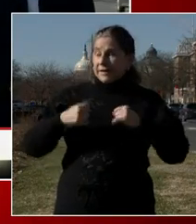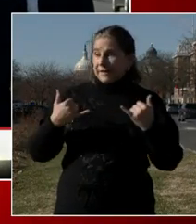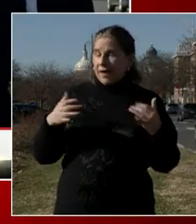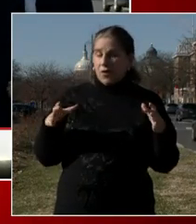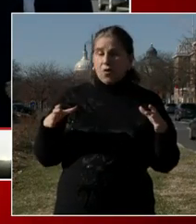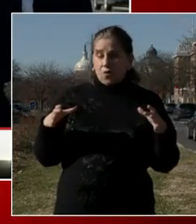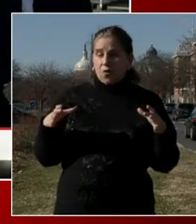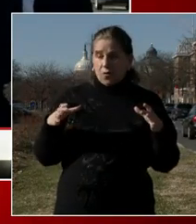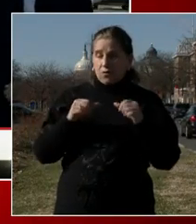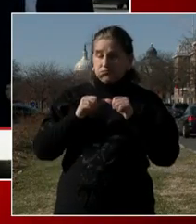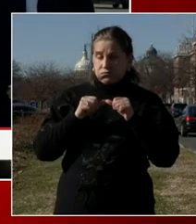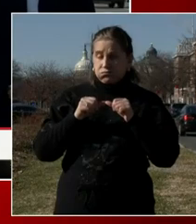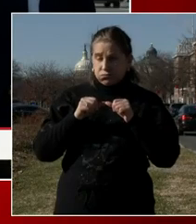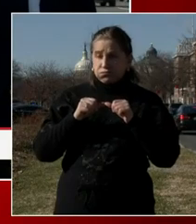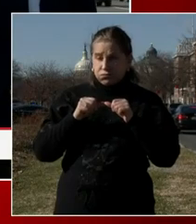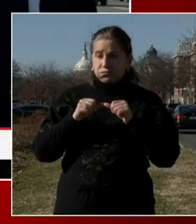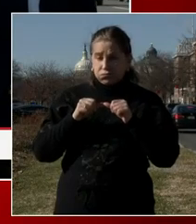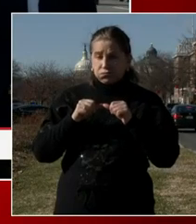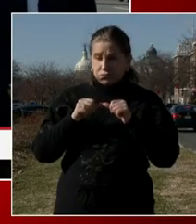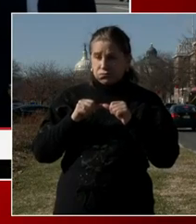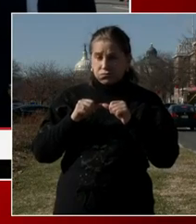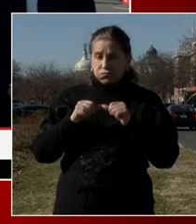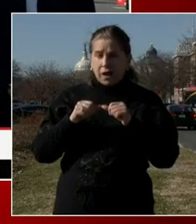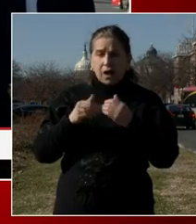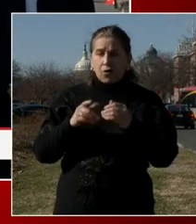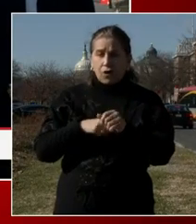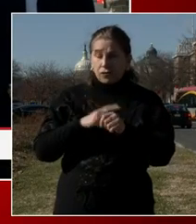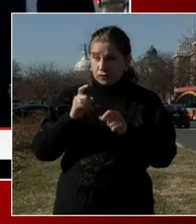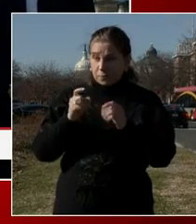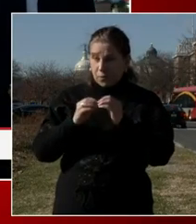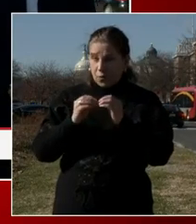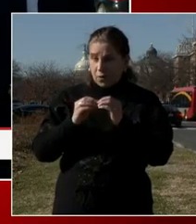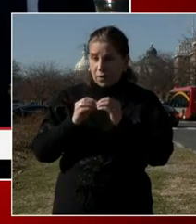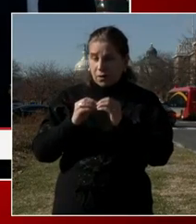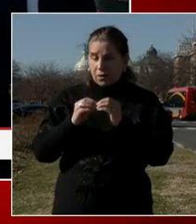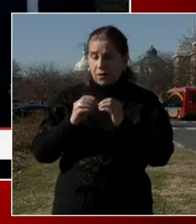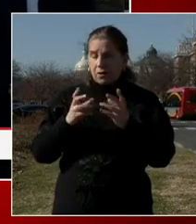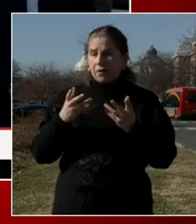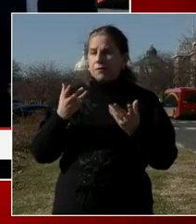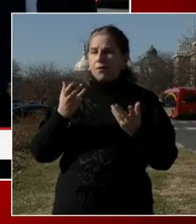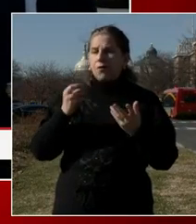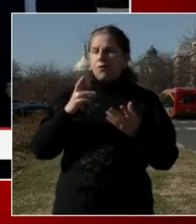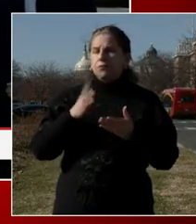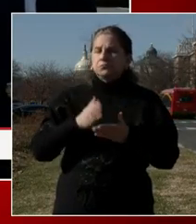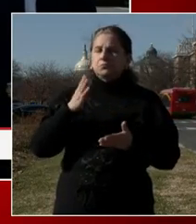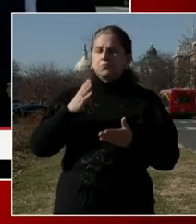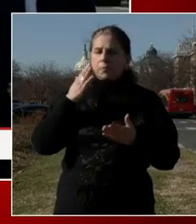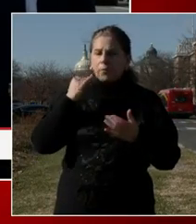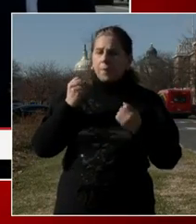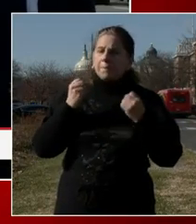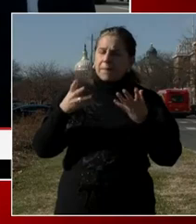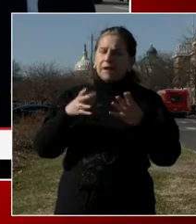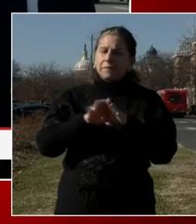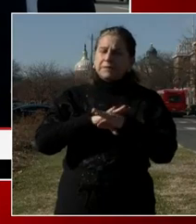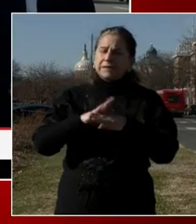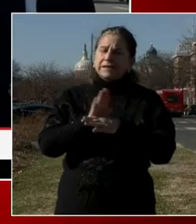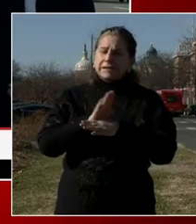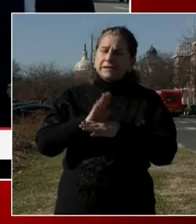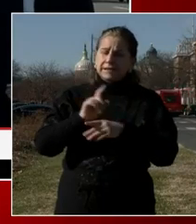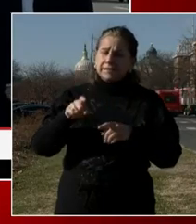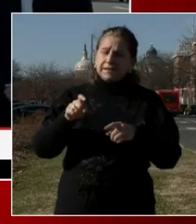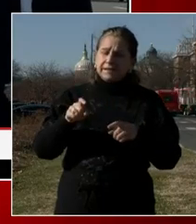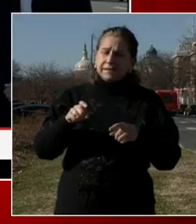Um, and if there's any relief for businesses who have been impacted? So we're looking into that now, uh, deputy mayor